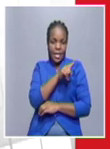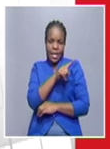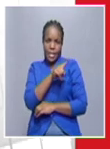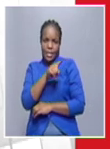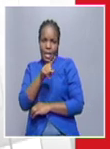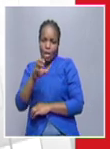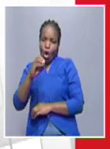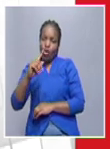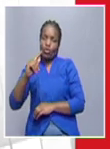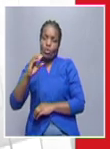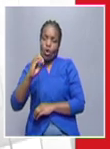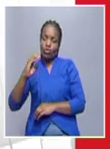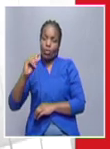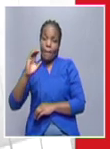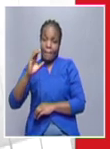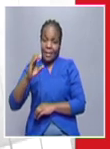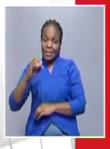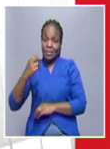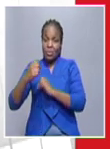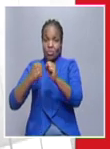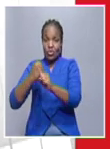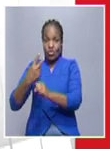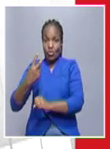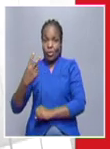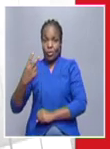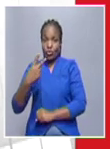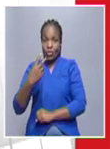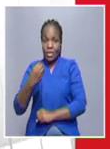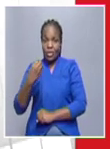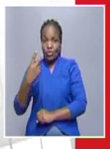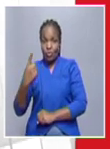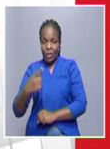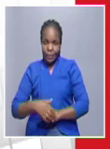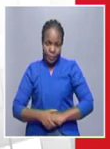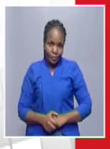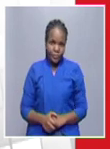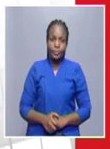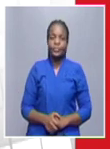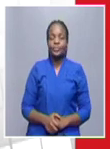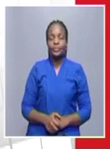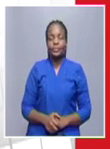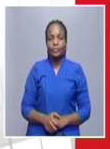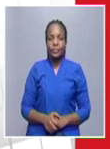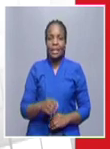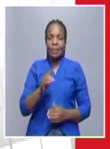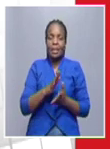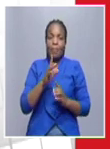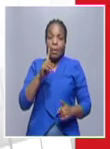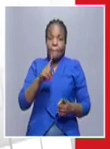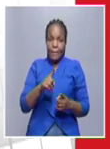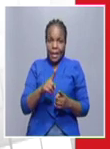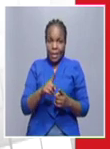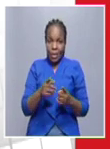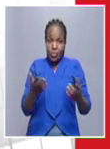october 2021 one the previously missed antigen positive results are